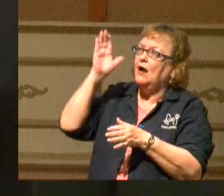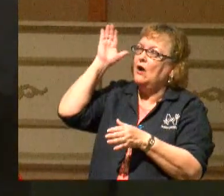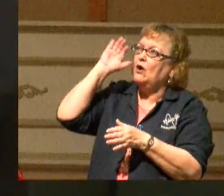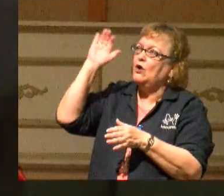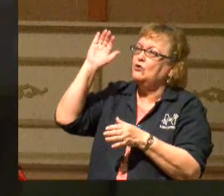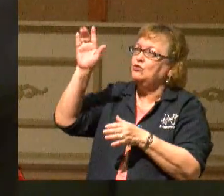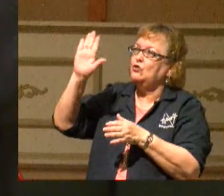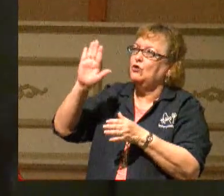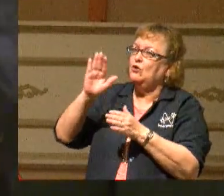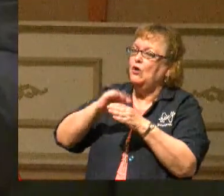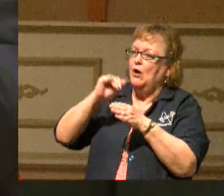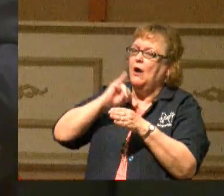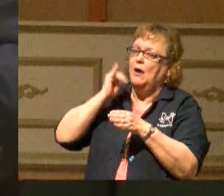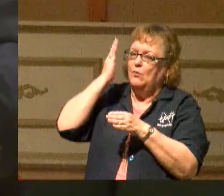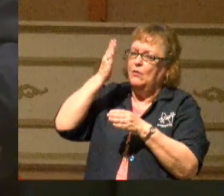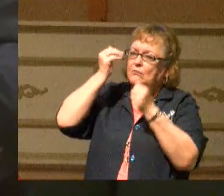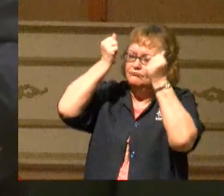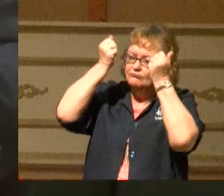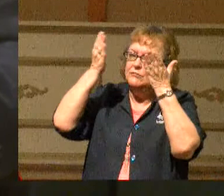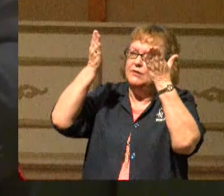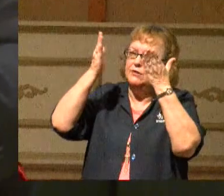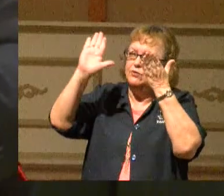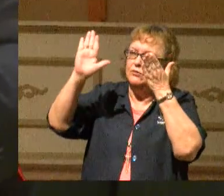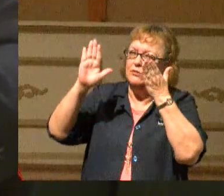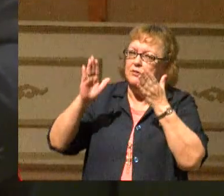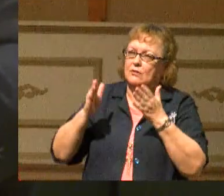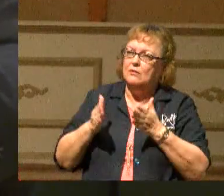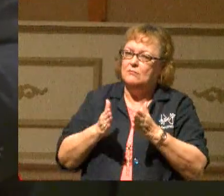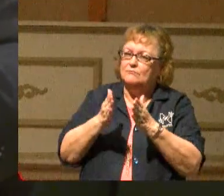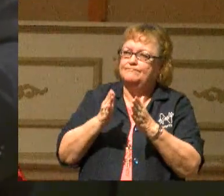I'm going to be obedient to your direction.